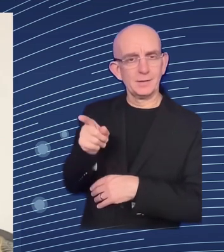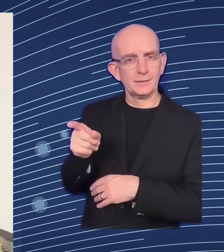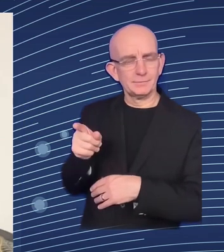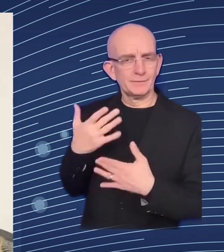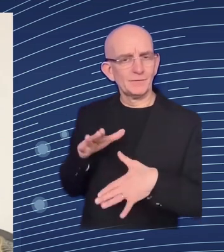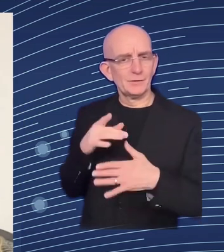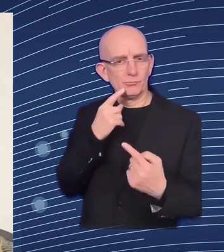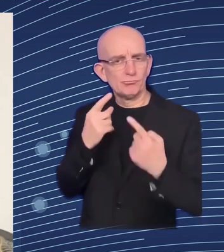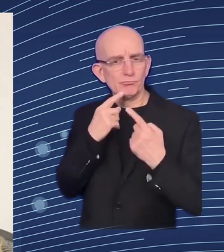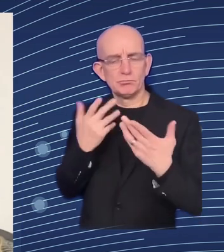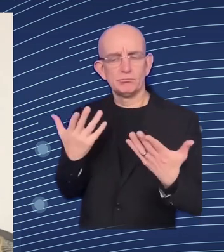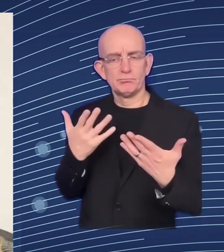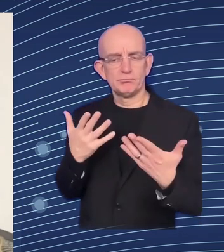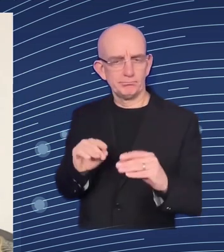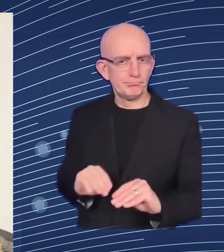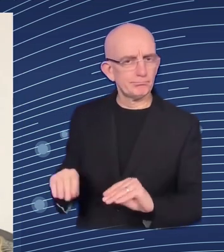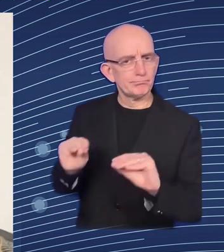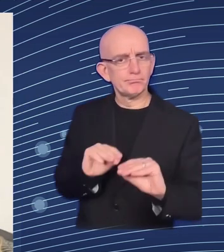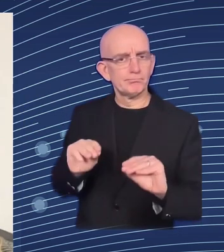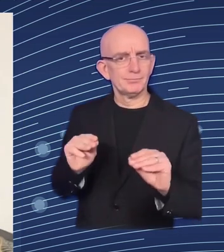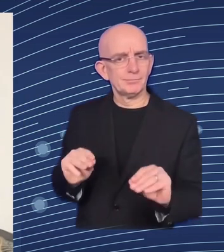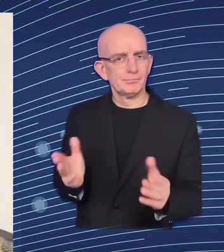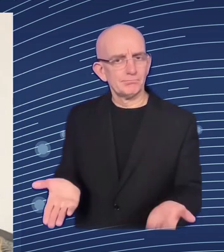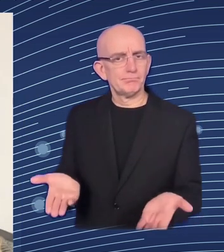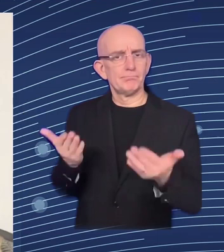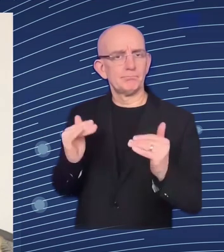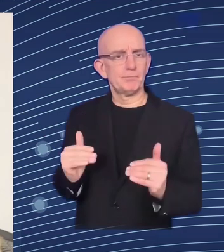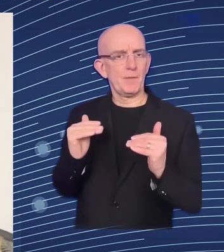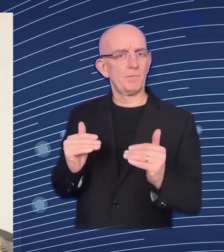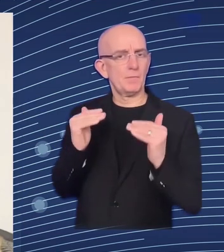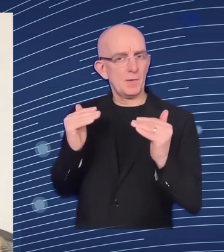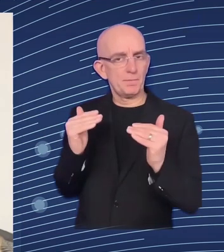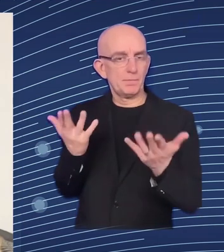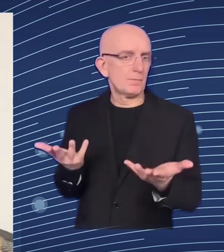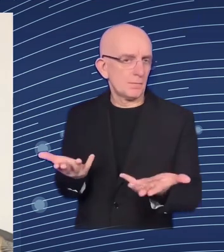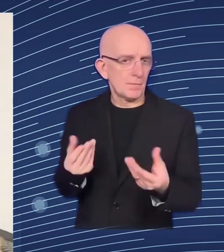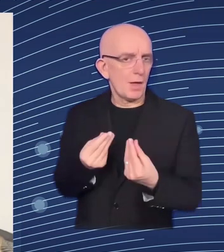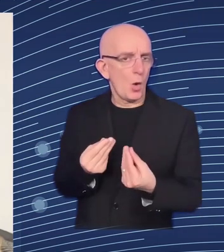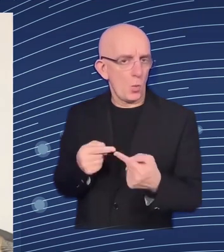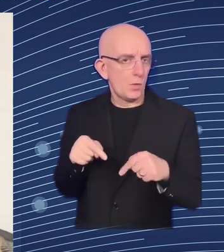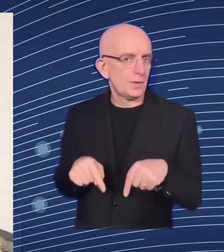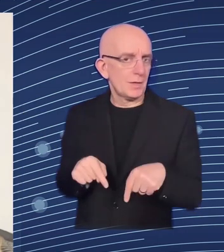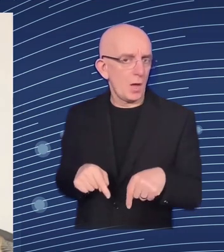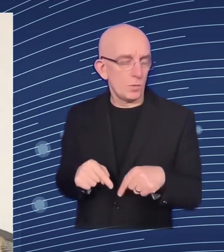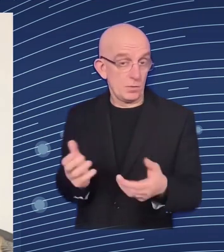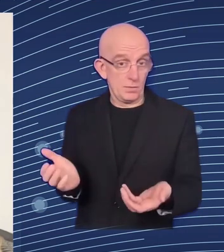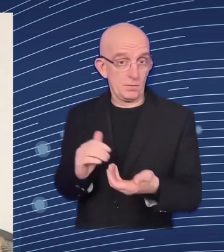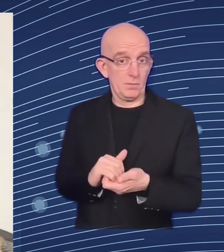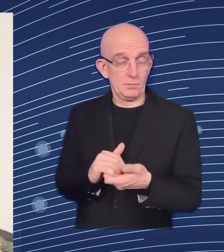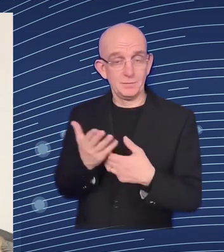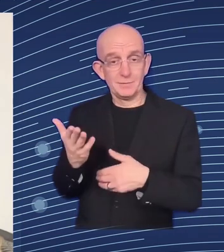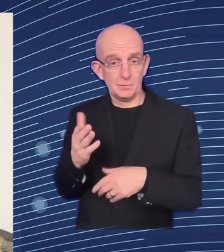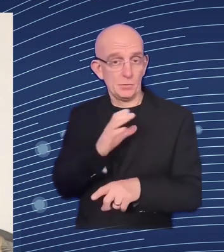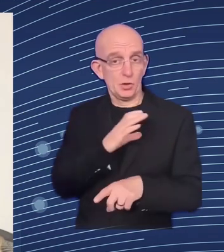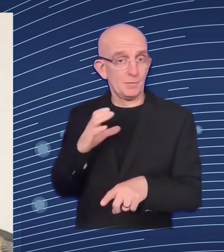what can ebrd do more of and and where do you see um its plans for for scaling up impact on the ground so